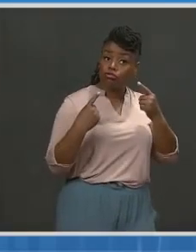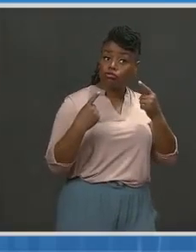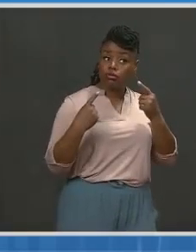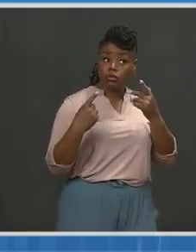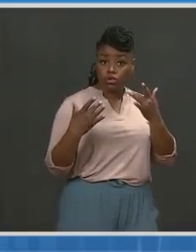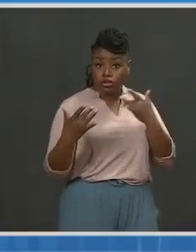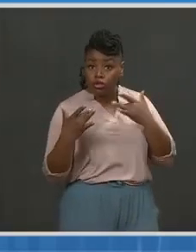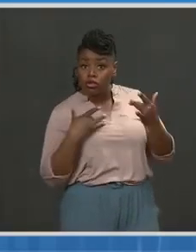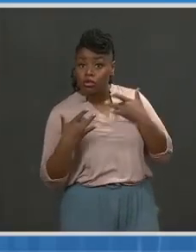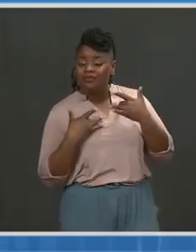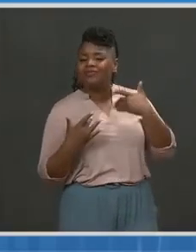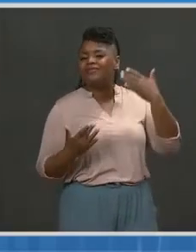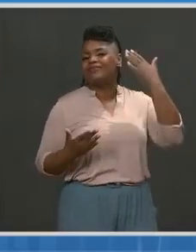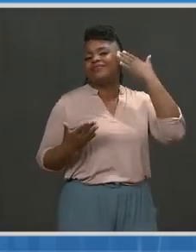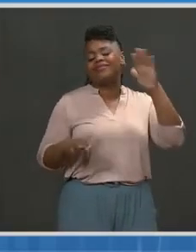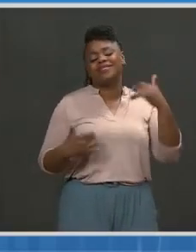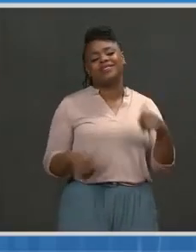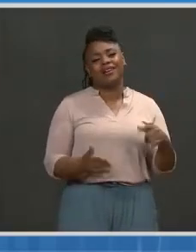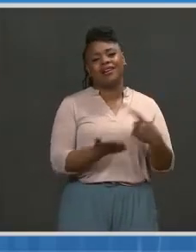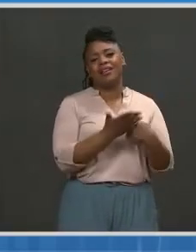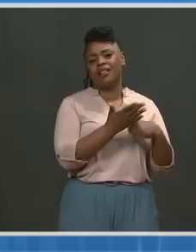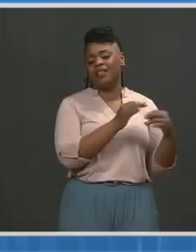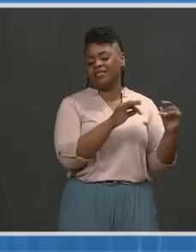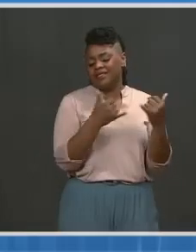interest, but rather a variant of concern.